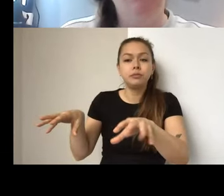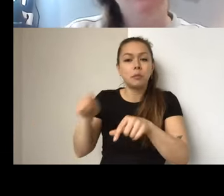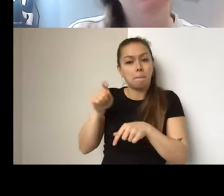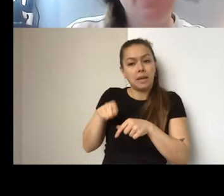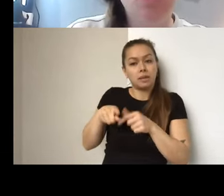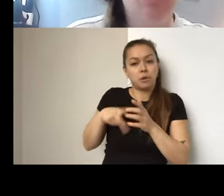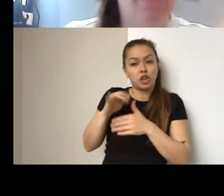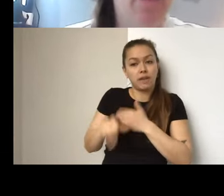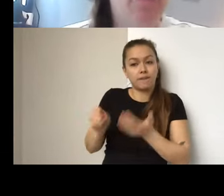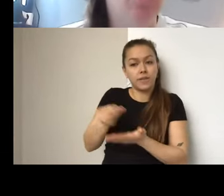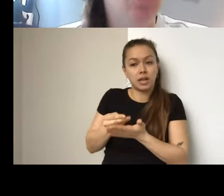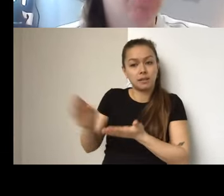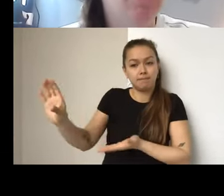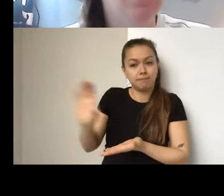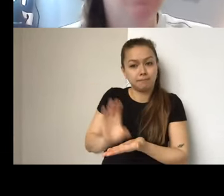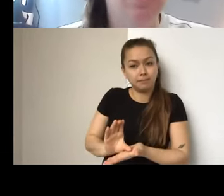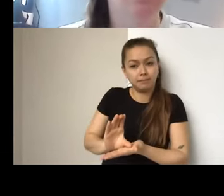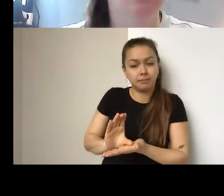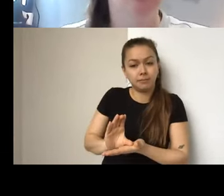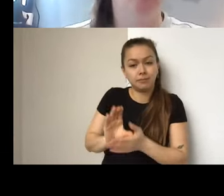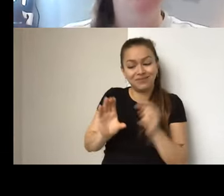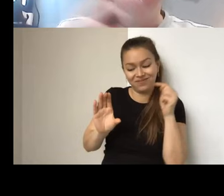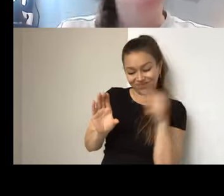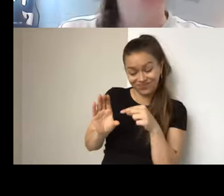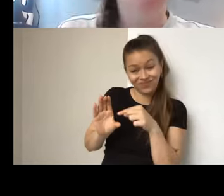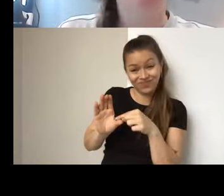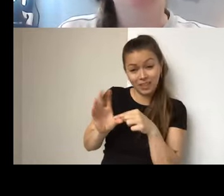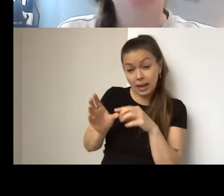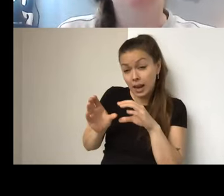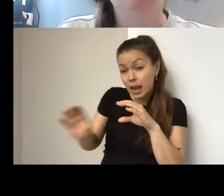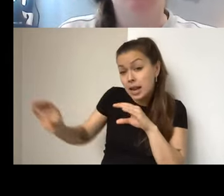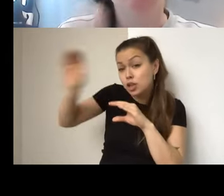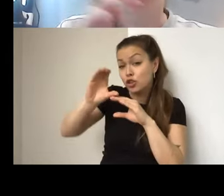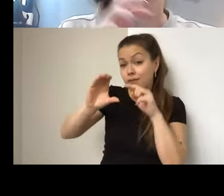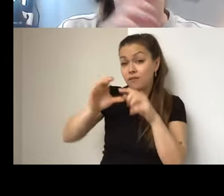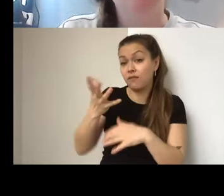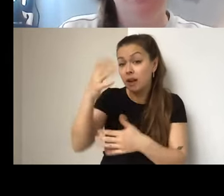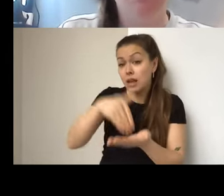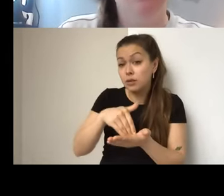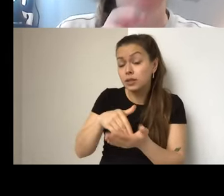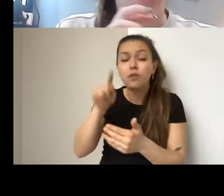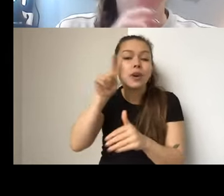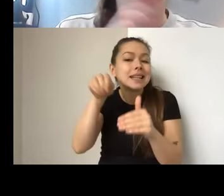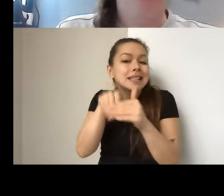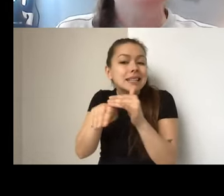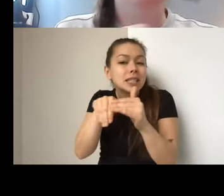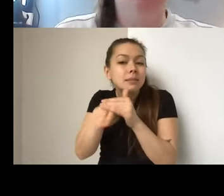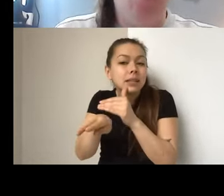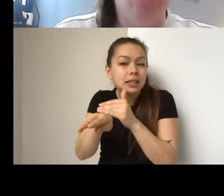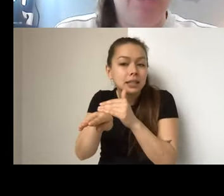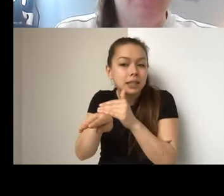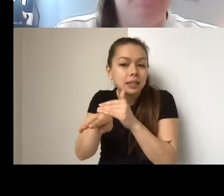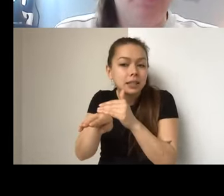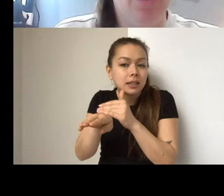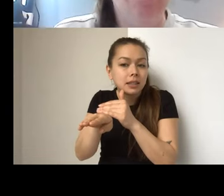itself. This additional $5,000 is intended to support accessibility costs for participants who are leading